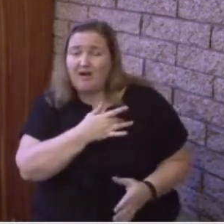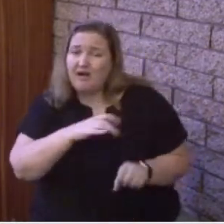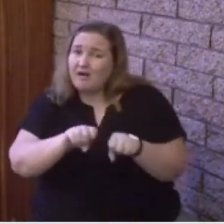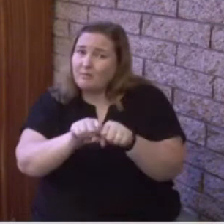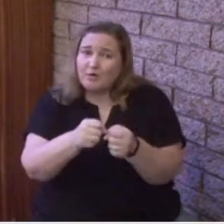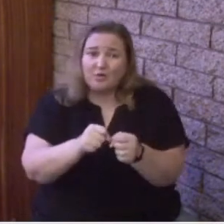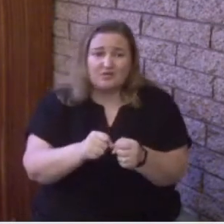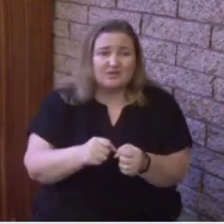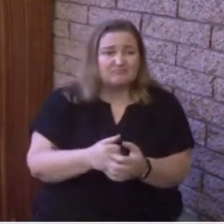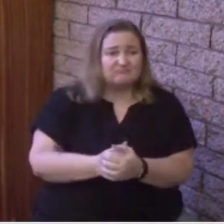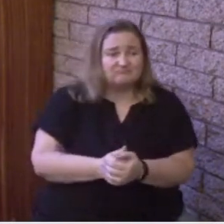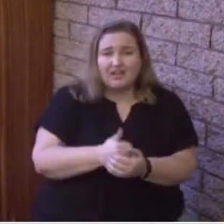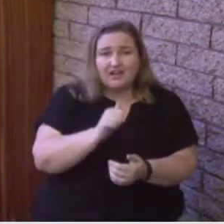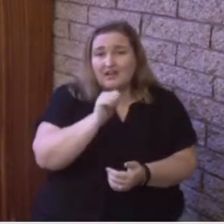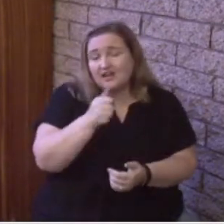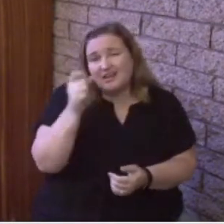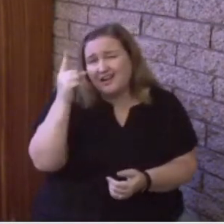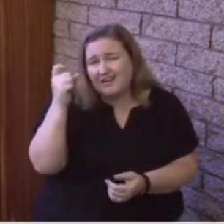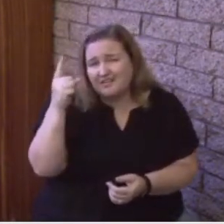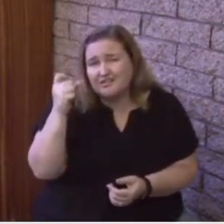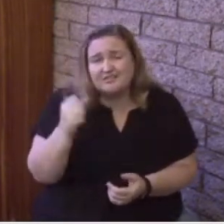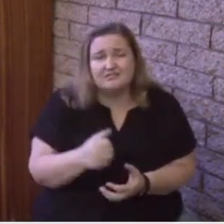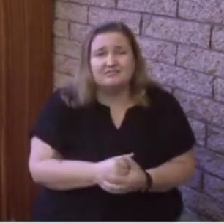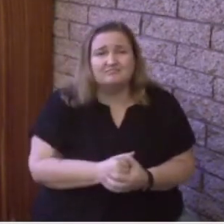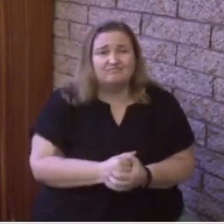though Jesus has already spoken to them about this.